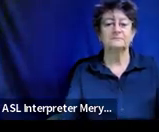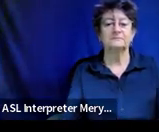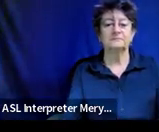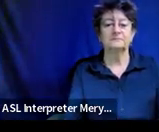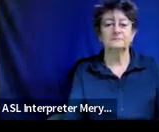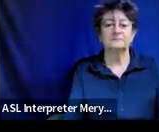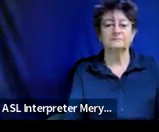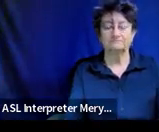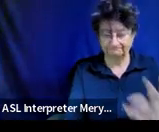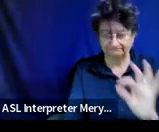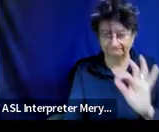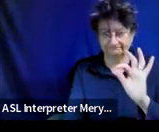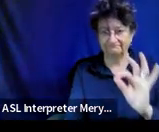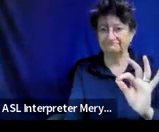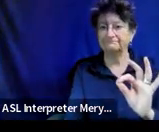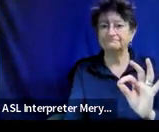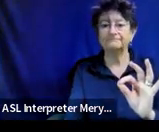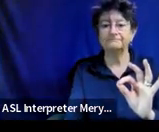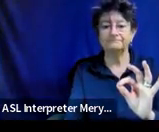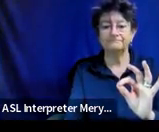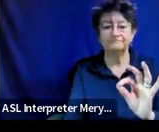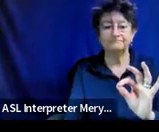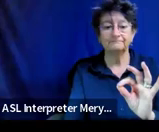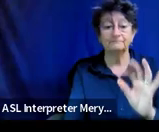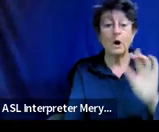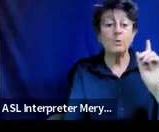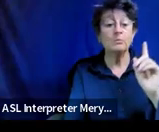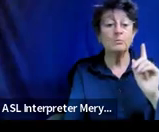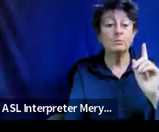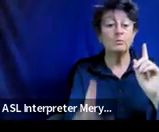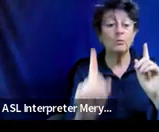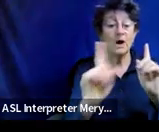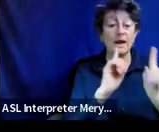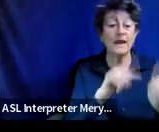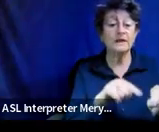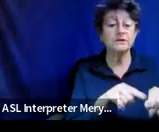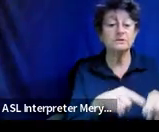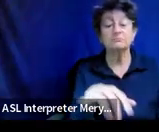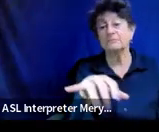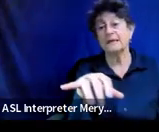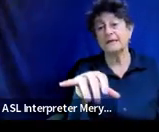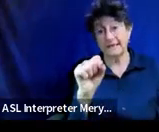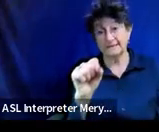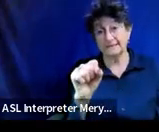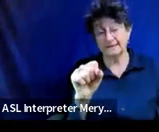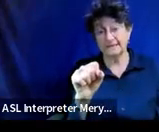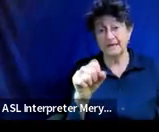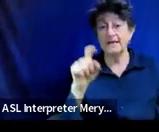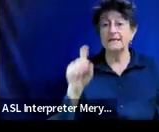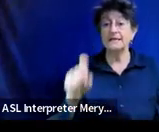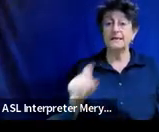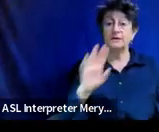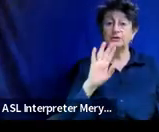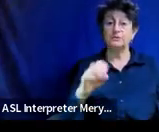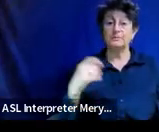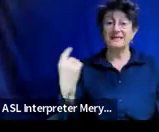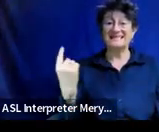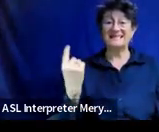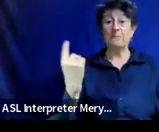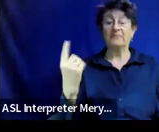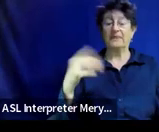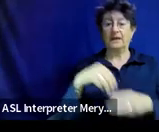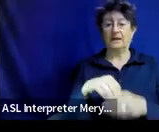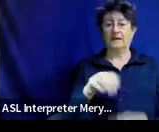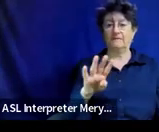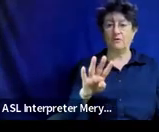All right. It's okay. Yes, there needs to be something in 4B. So there